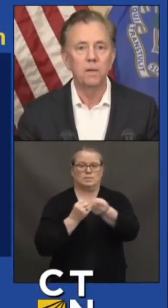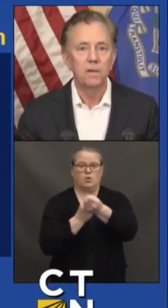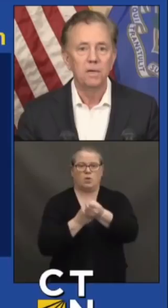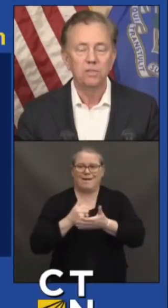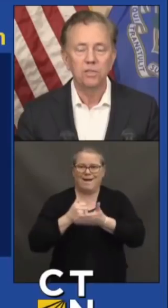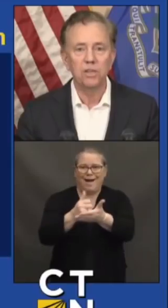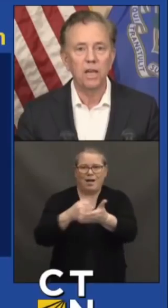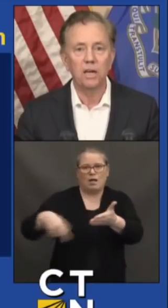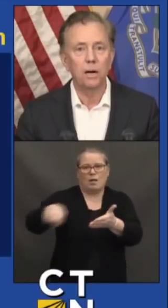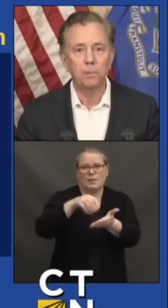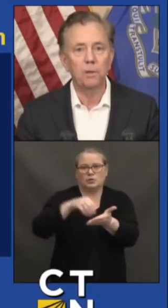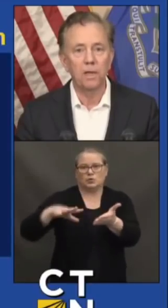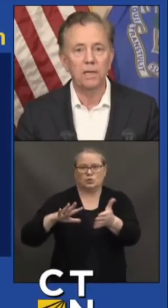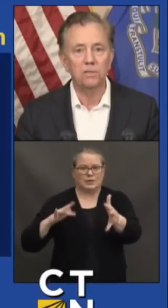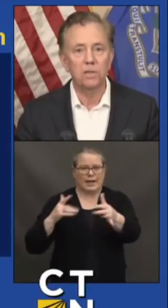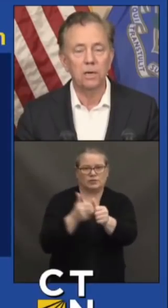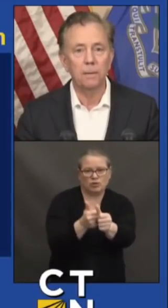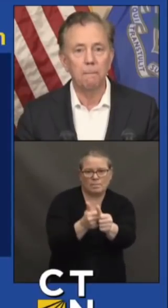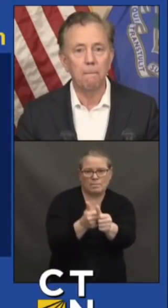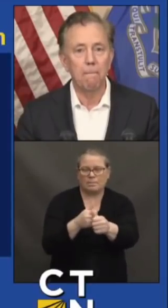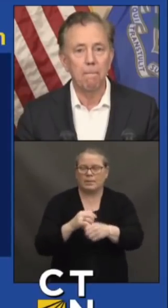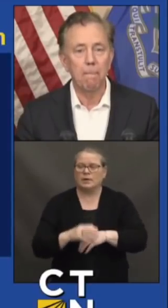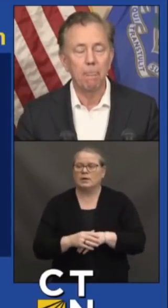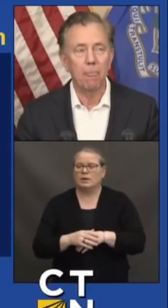say a couple of things.